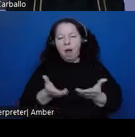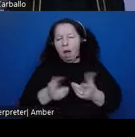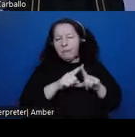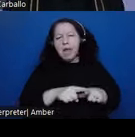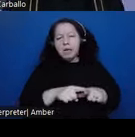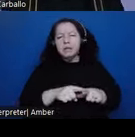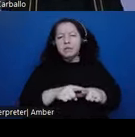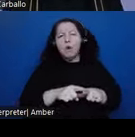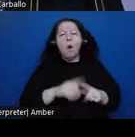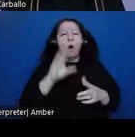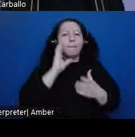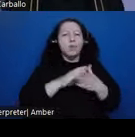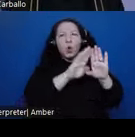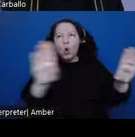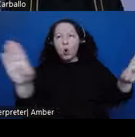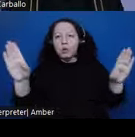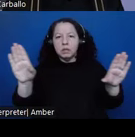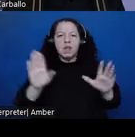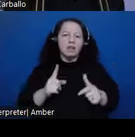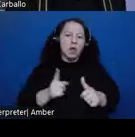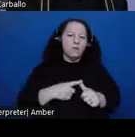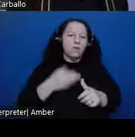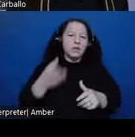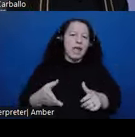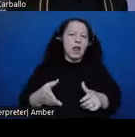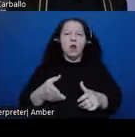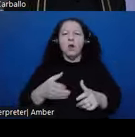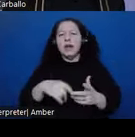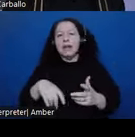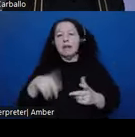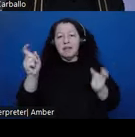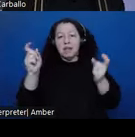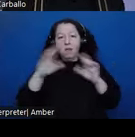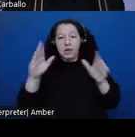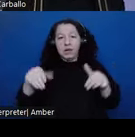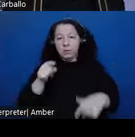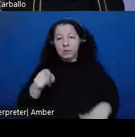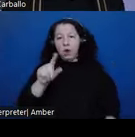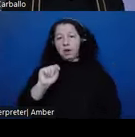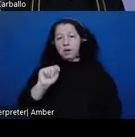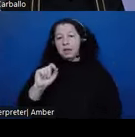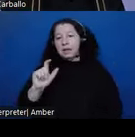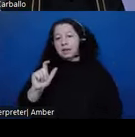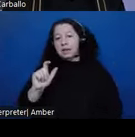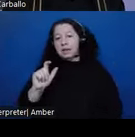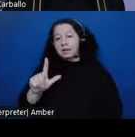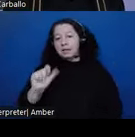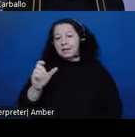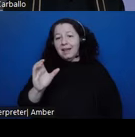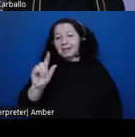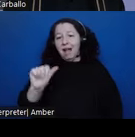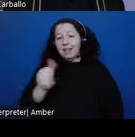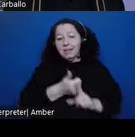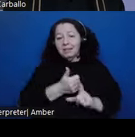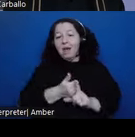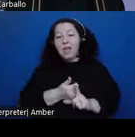originally were in the Cabildo or governing house at Tlaxcala itself. And they relay different events in